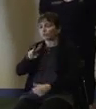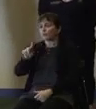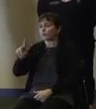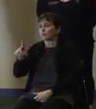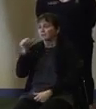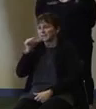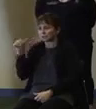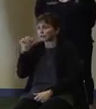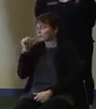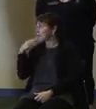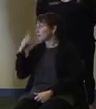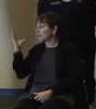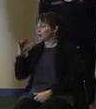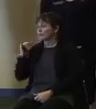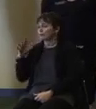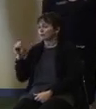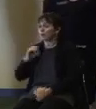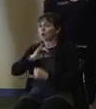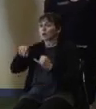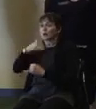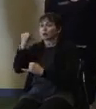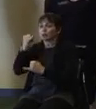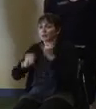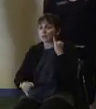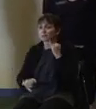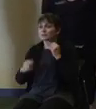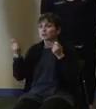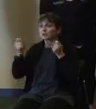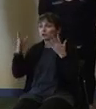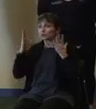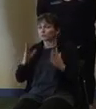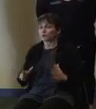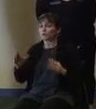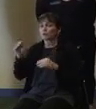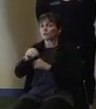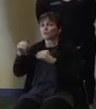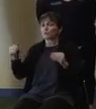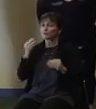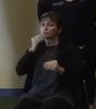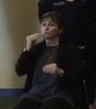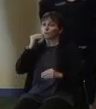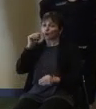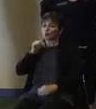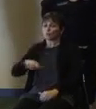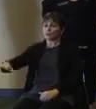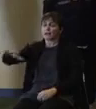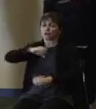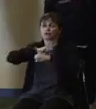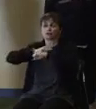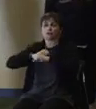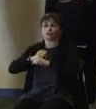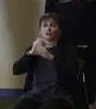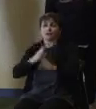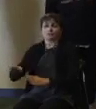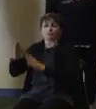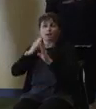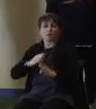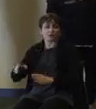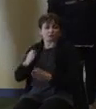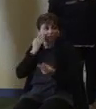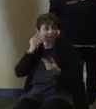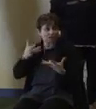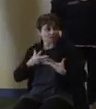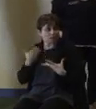off. Last but certainly not least, the director of the Office of Homeland Security and Preparedness is to tell us about anything updated on critical infrastructure,